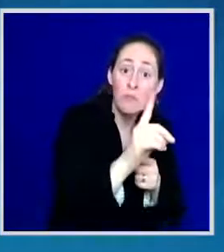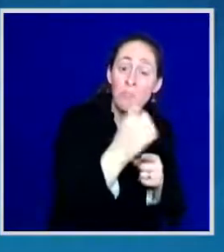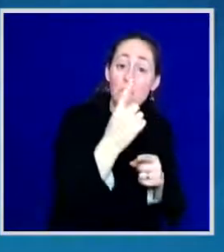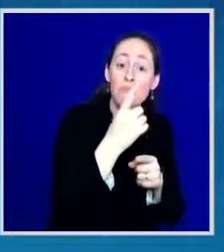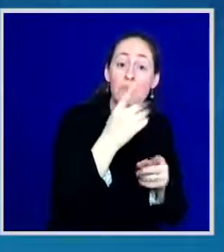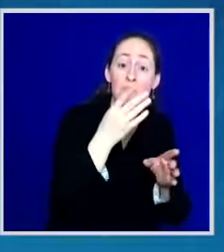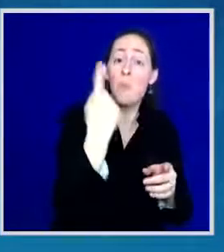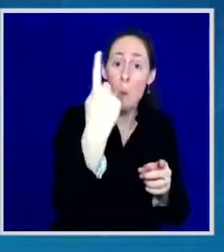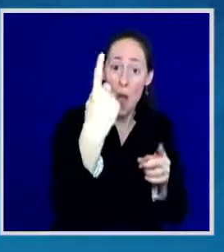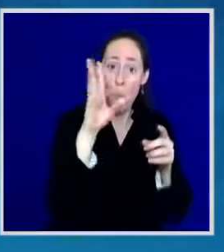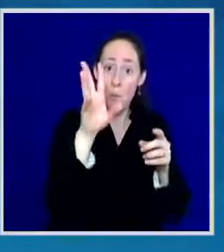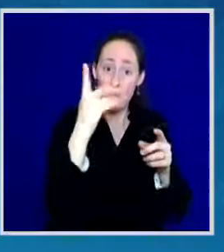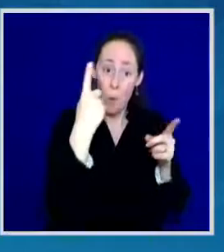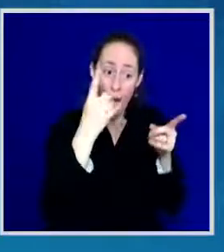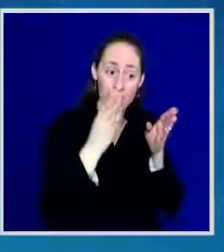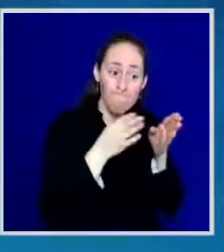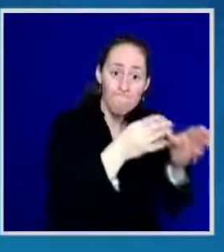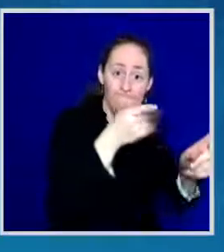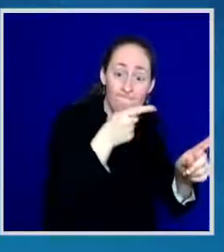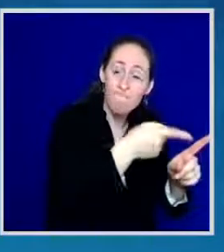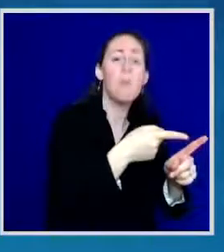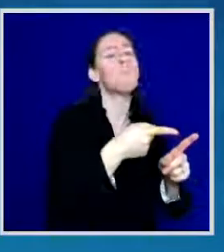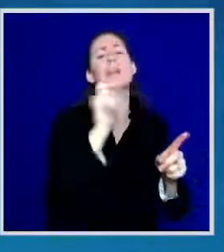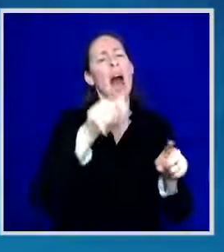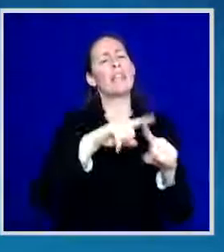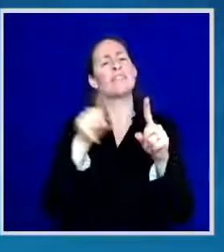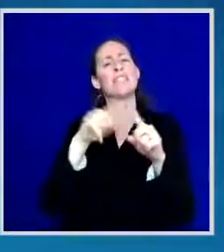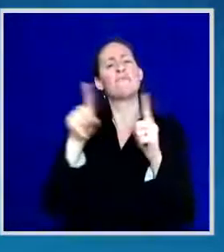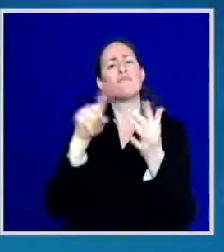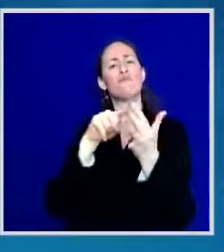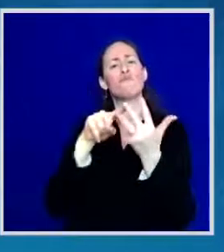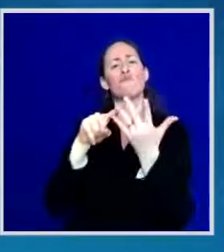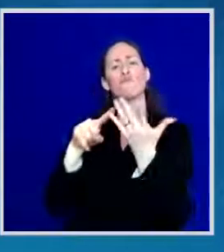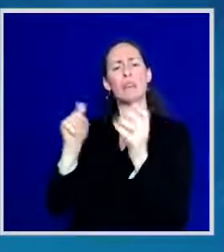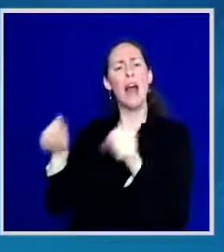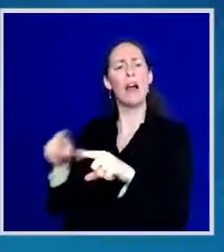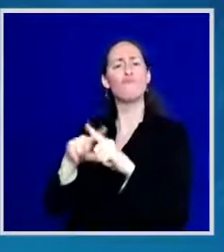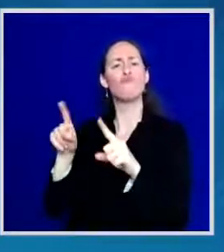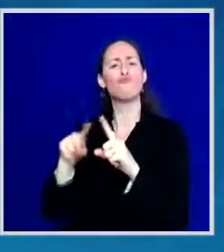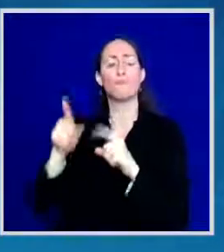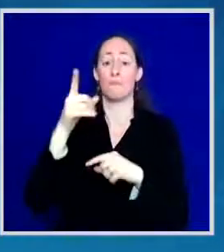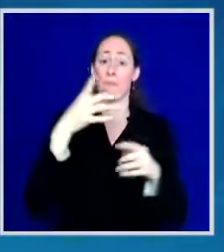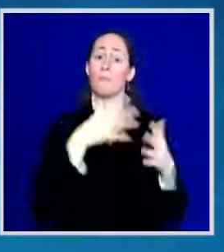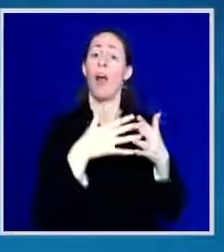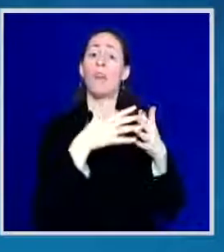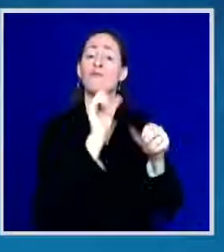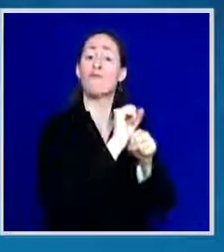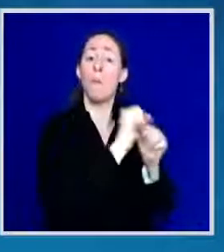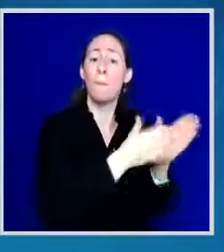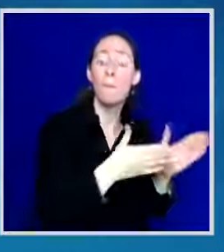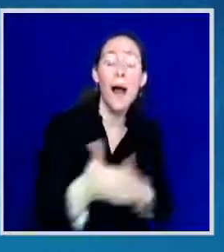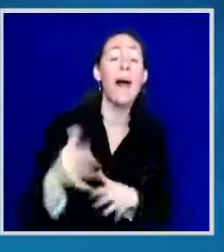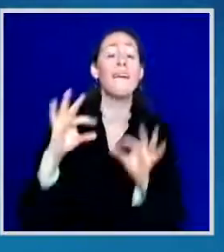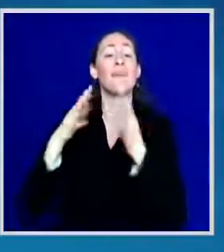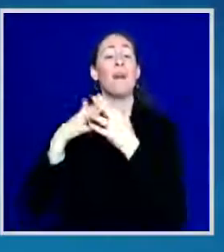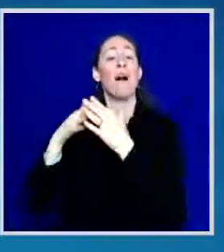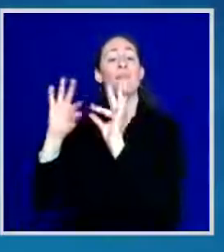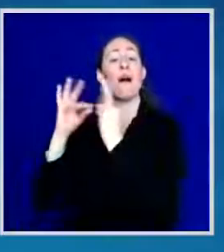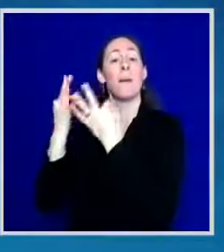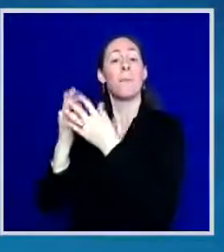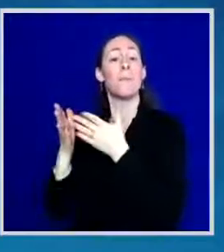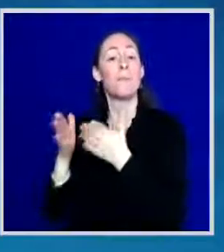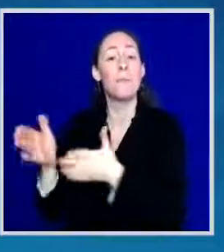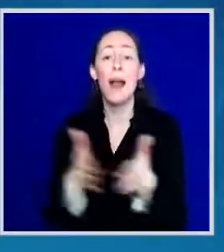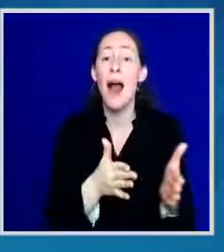Plan, the American Families Plan, this is what Americans deserve. And this is what our future